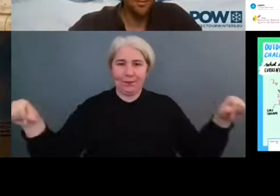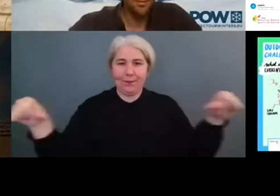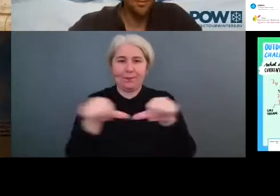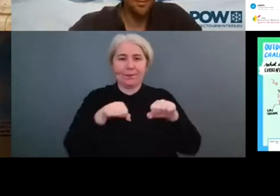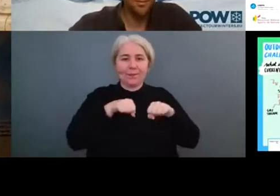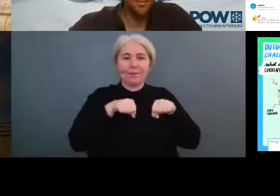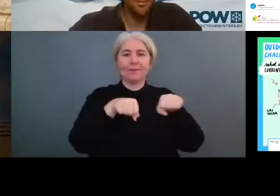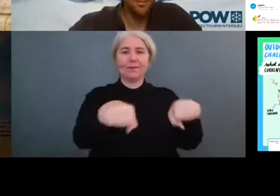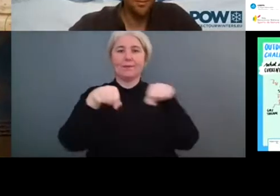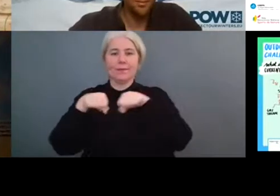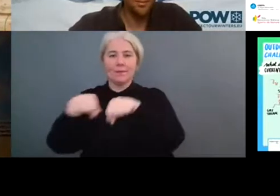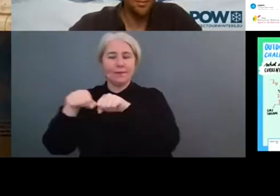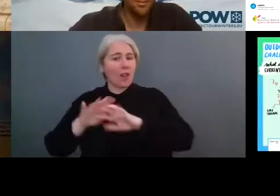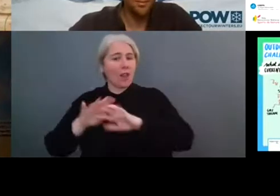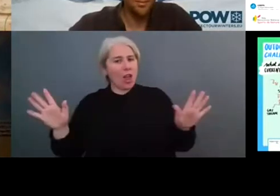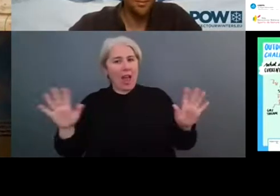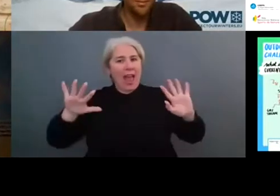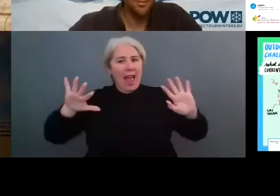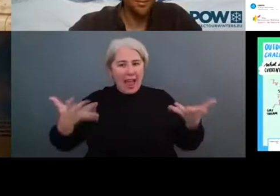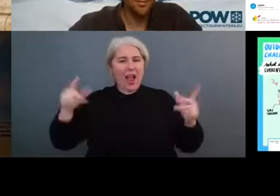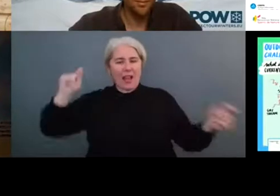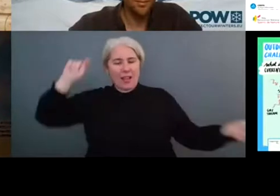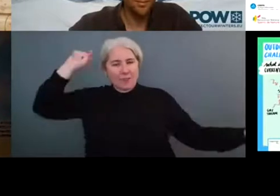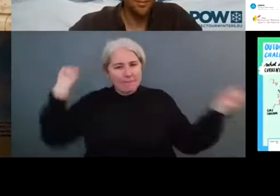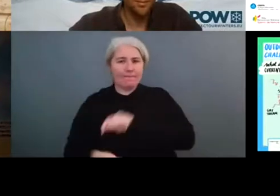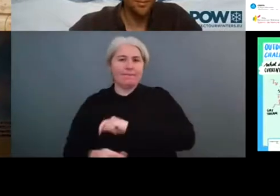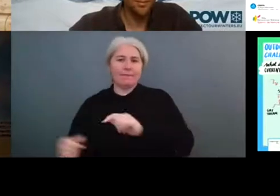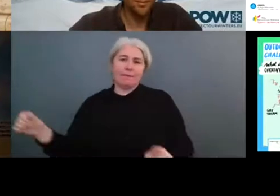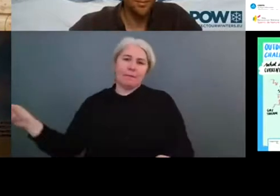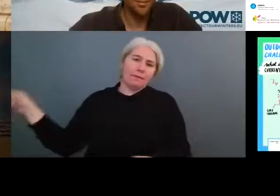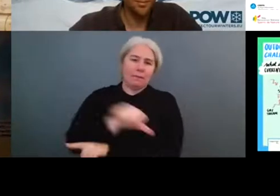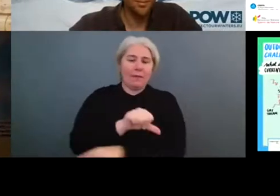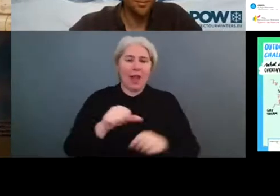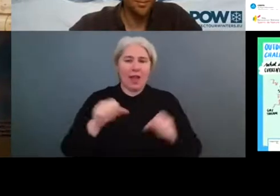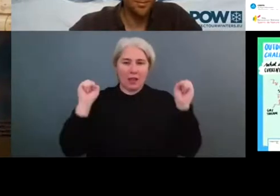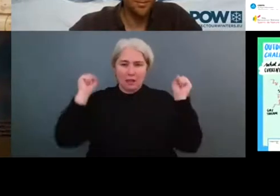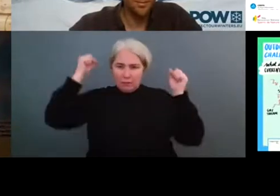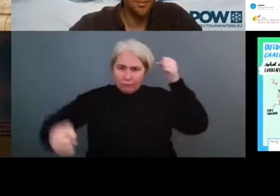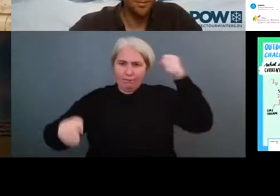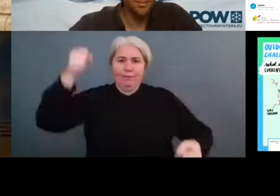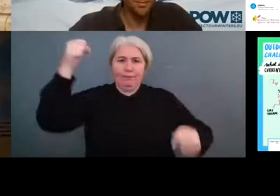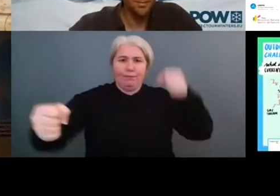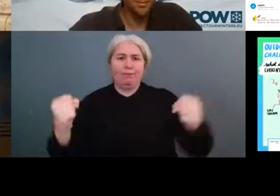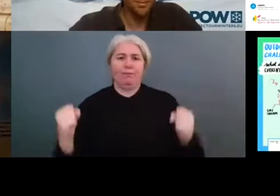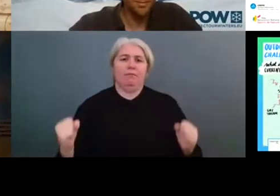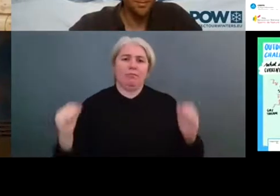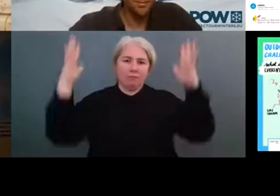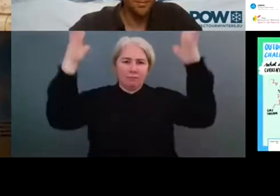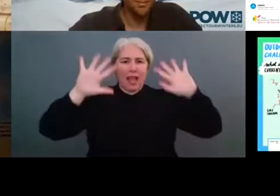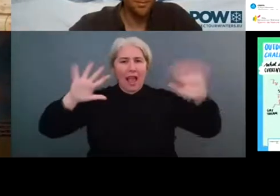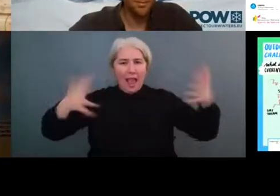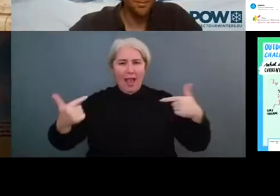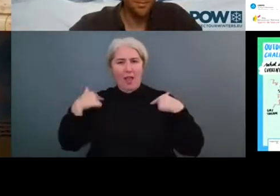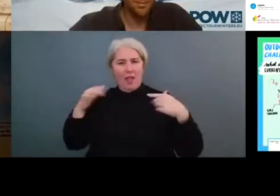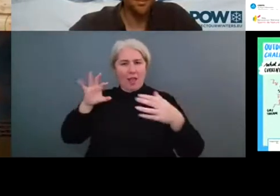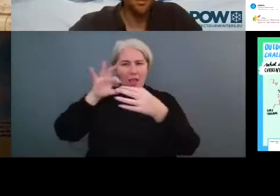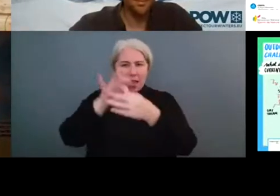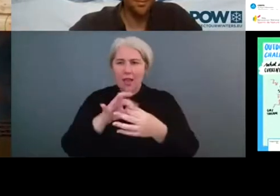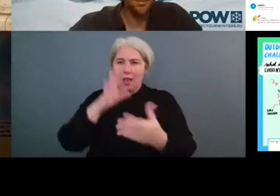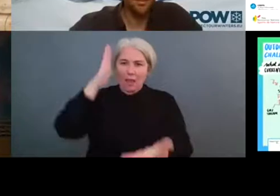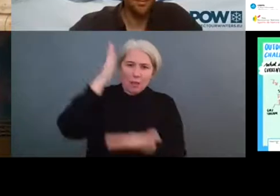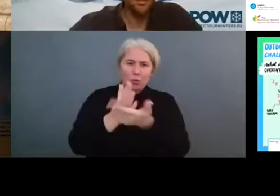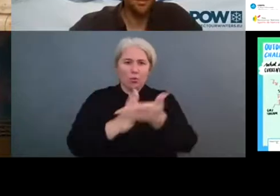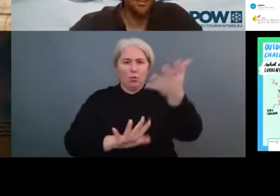sustainable future is that it enables us to forge new relationships with a wider natural world.